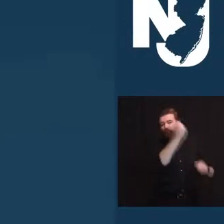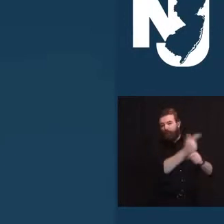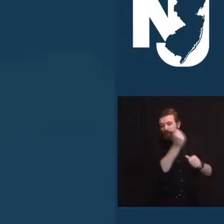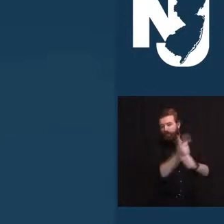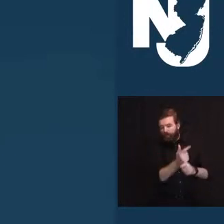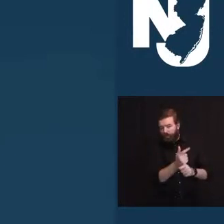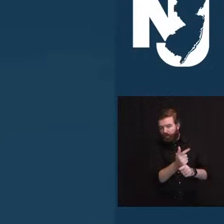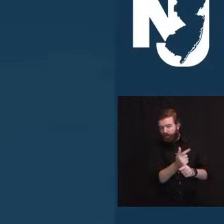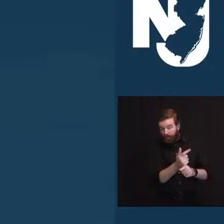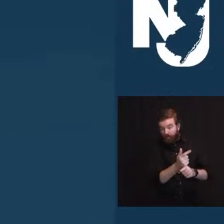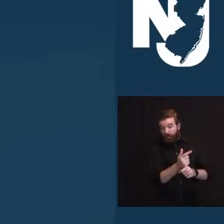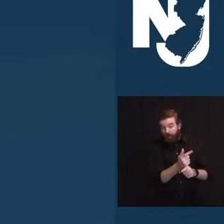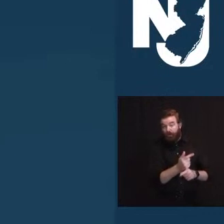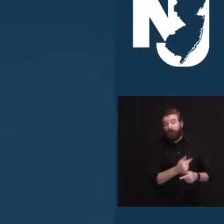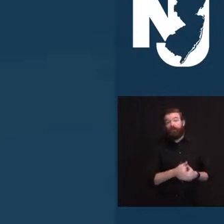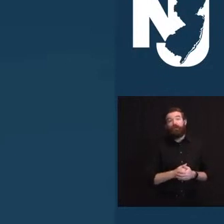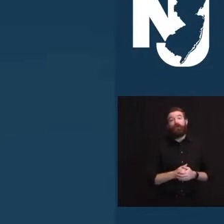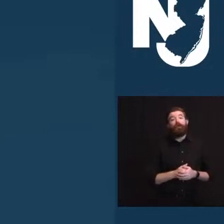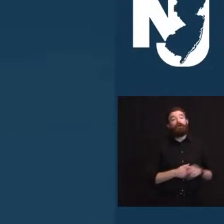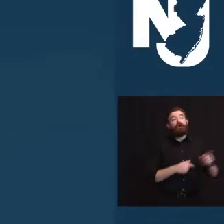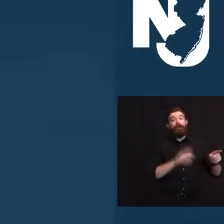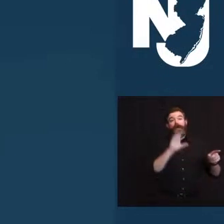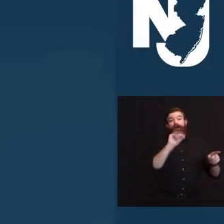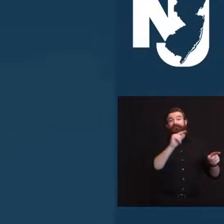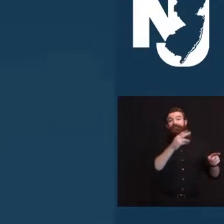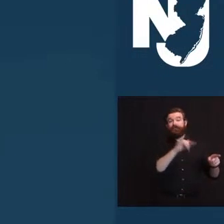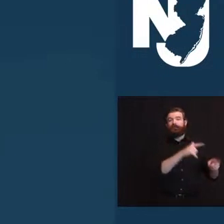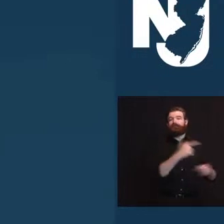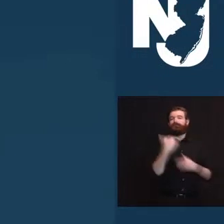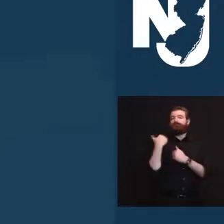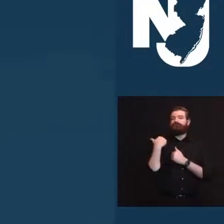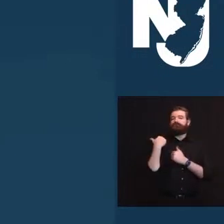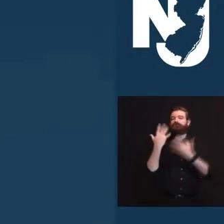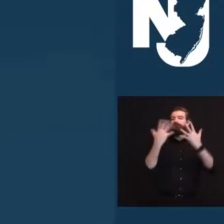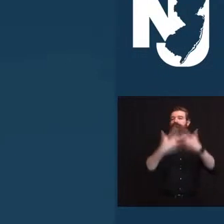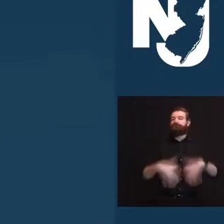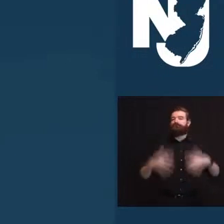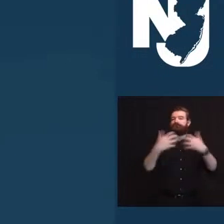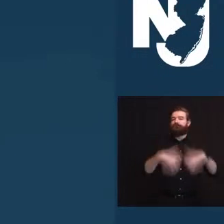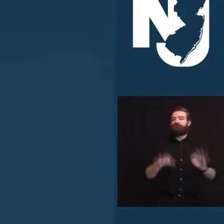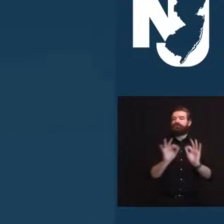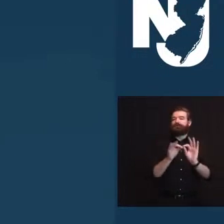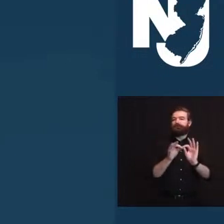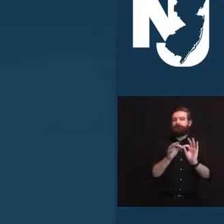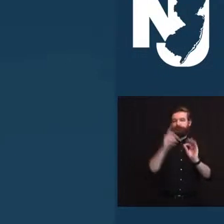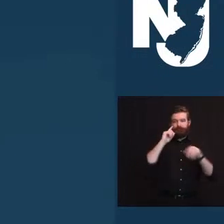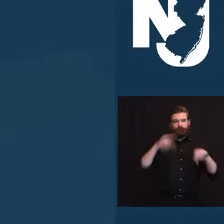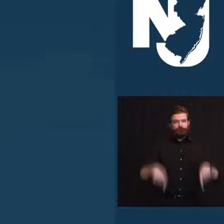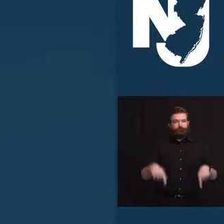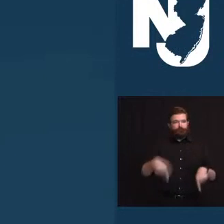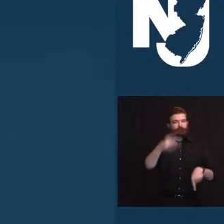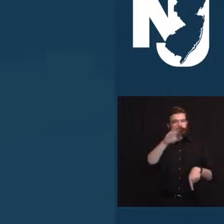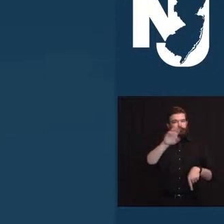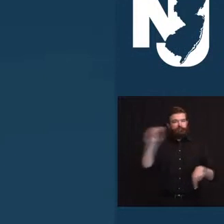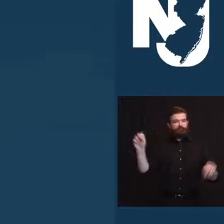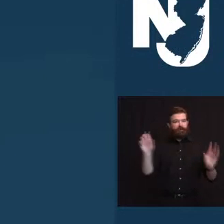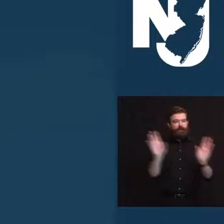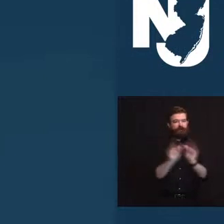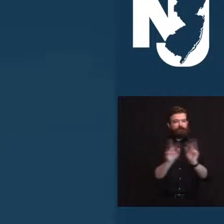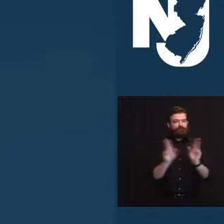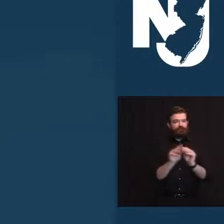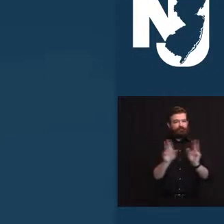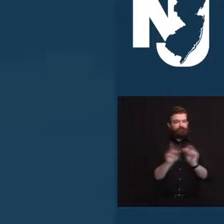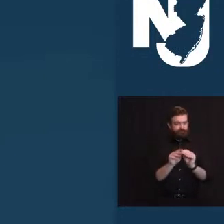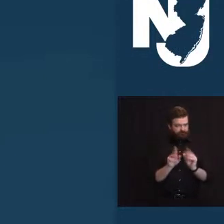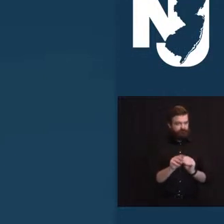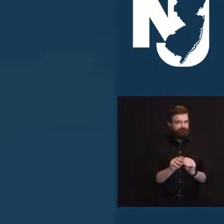You ready for this, guys? Kathy coordinates the sign language interpreters for our daily press conferences. And she said it has